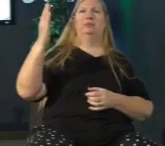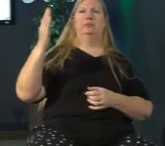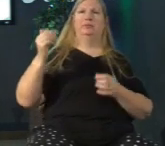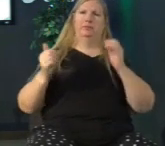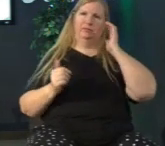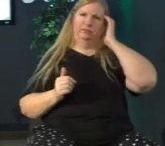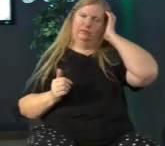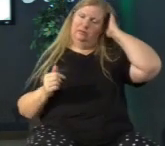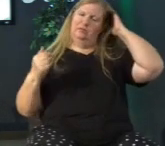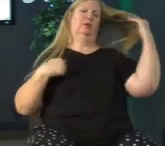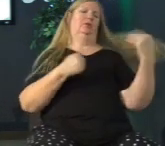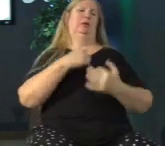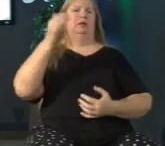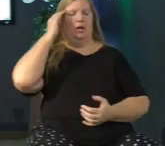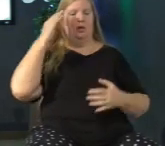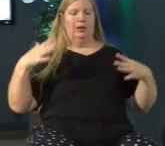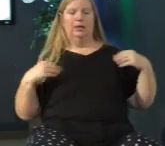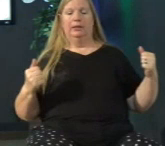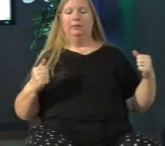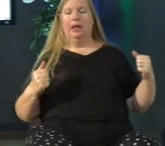and we know that healing comes in many forms